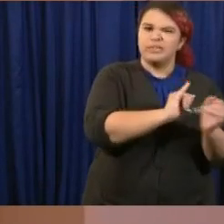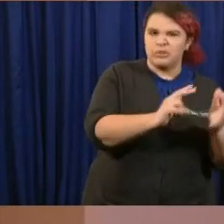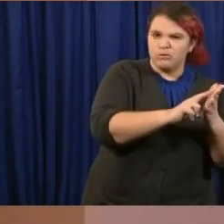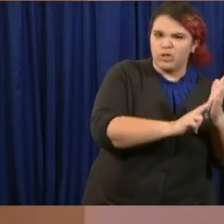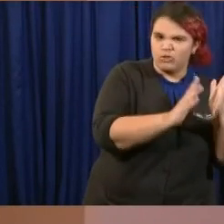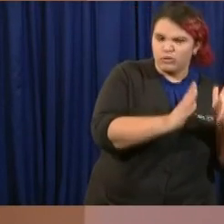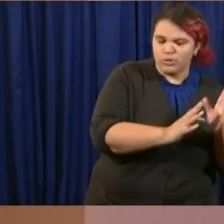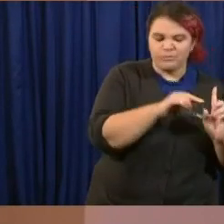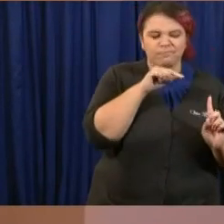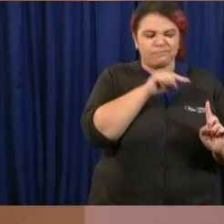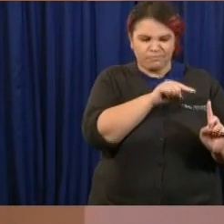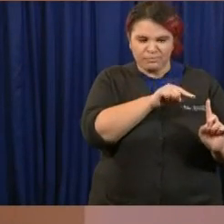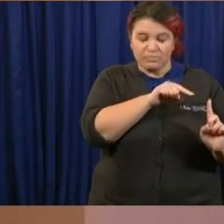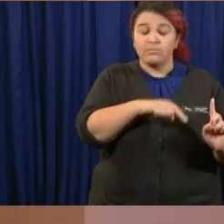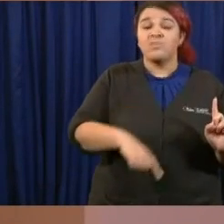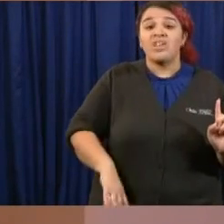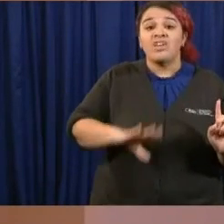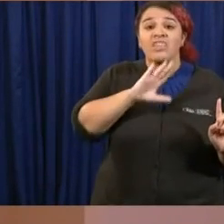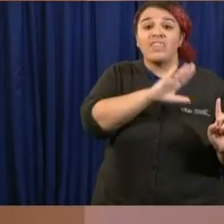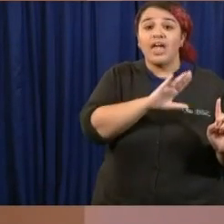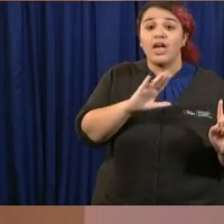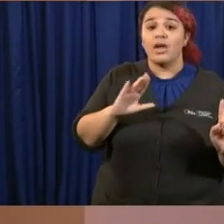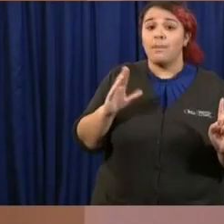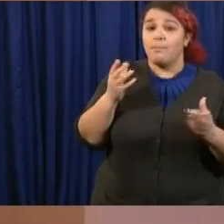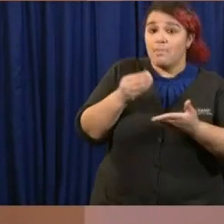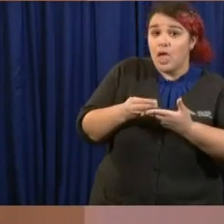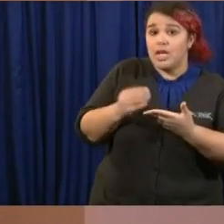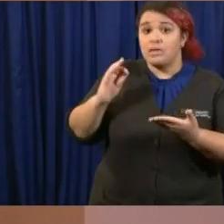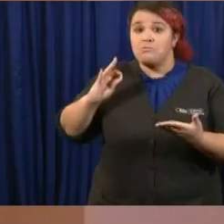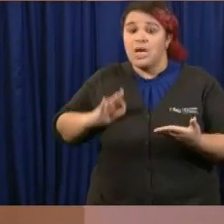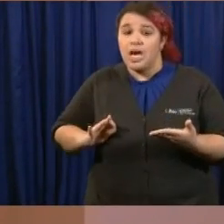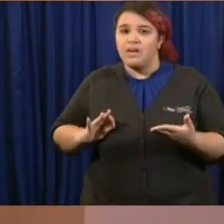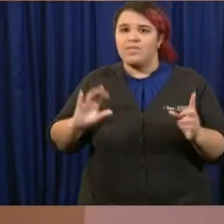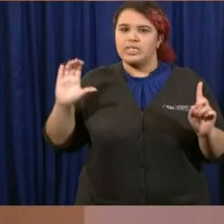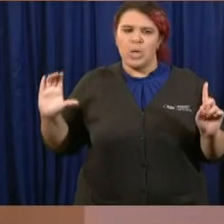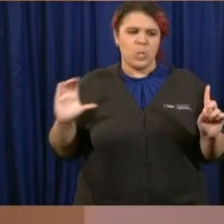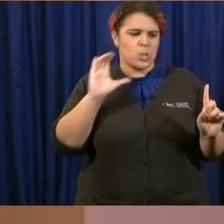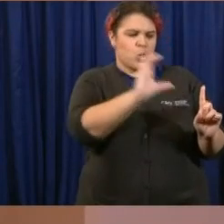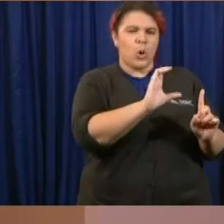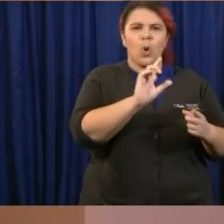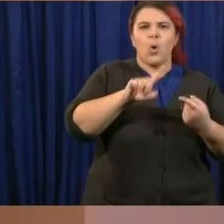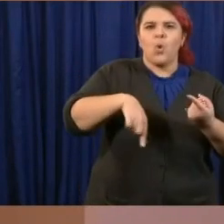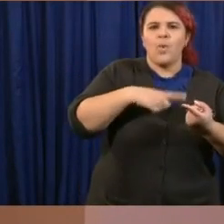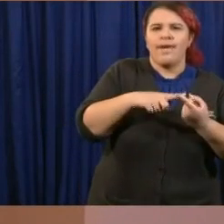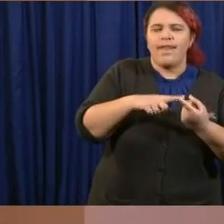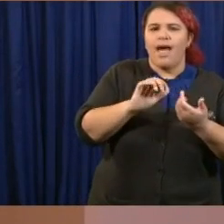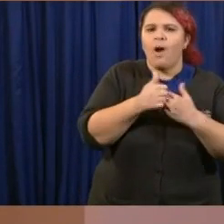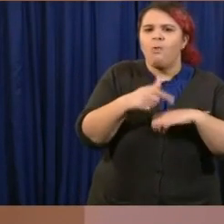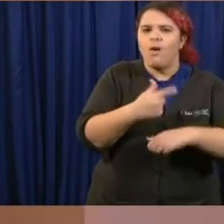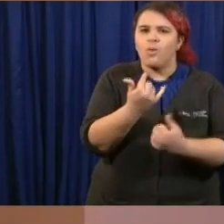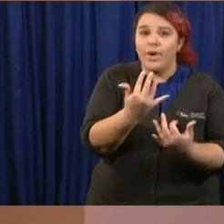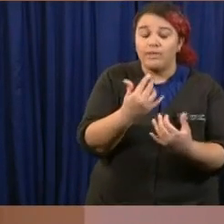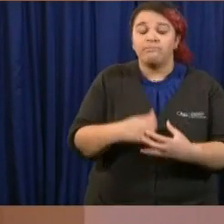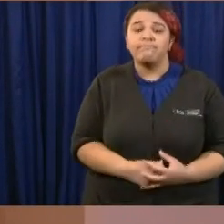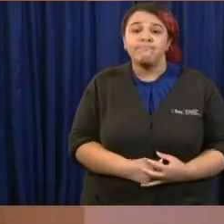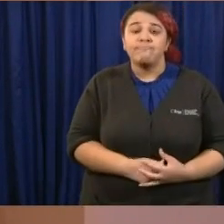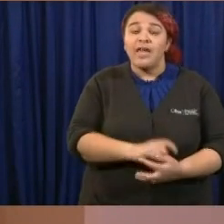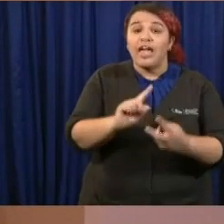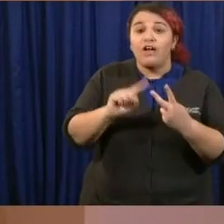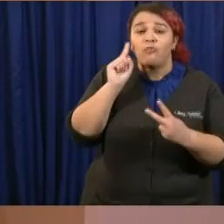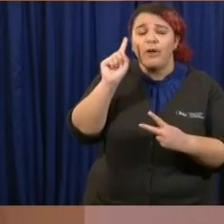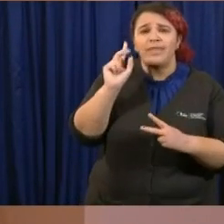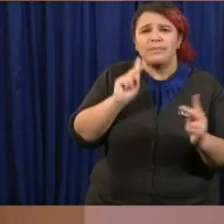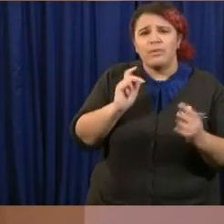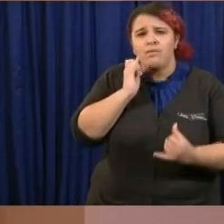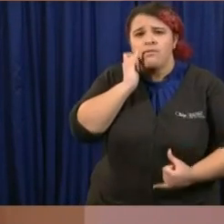for your benefits? And for the thousand call takers that you have right now, do you believe that's